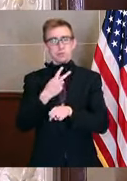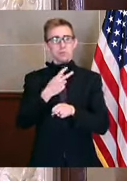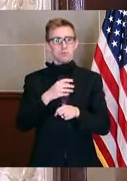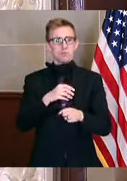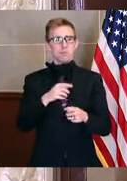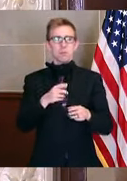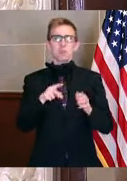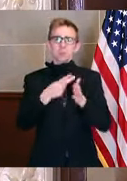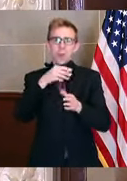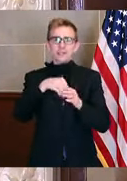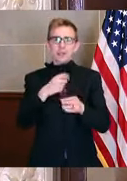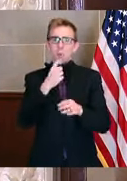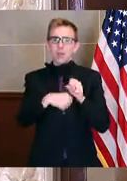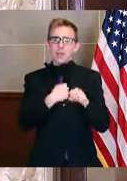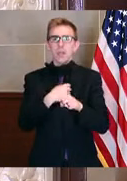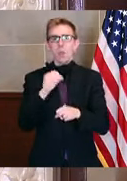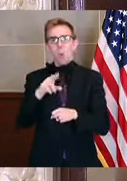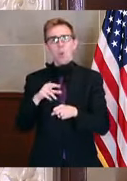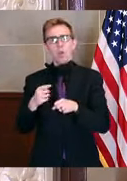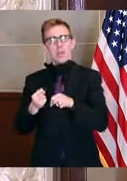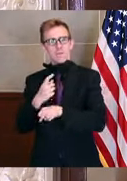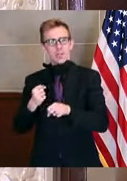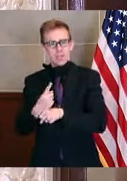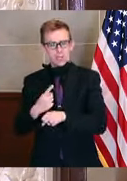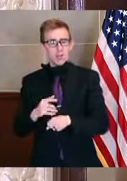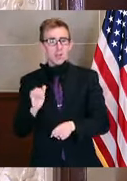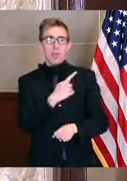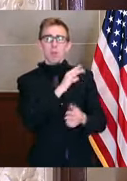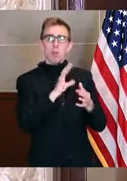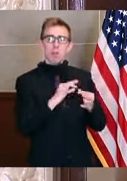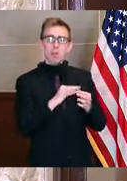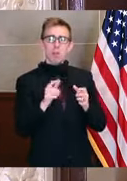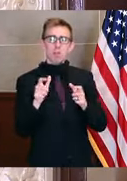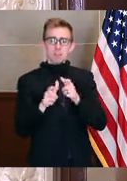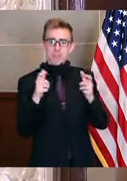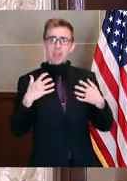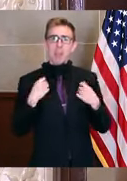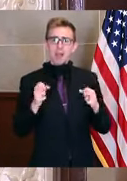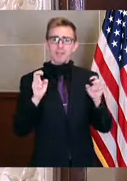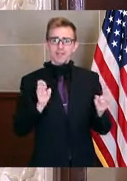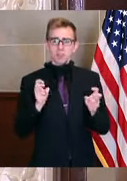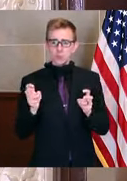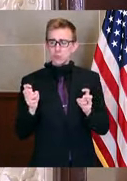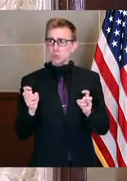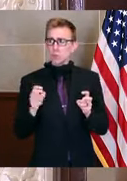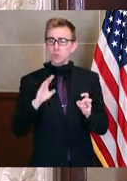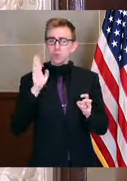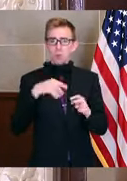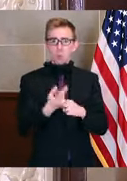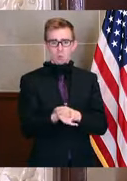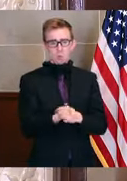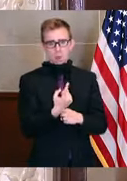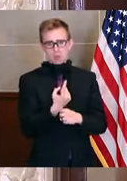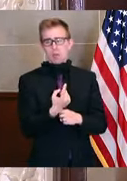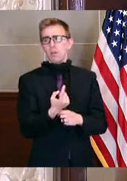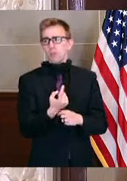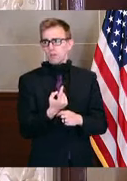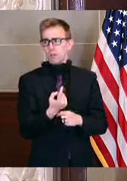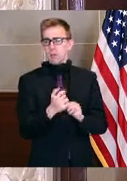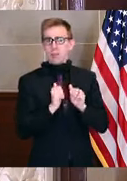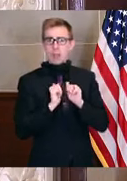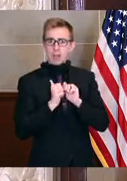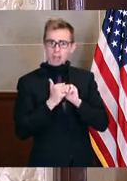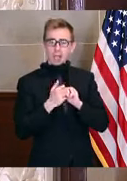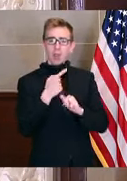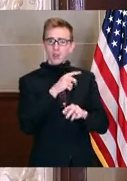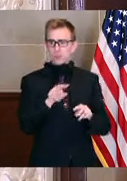but I'm not talking about when there's a, like you said, a major health issue. You know that there's one. Yeah. How can